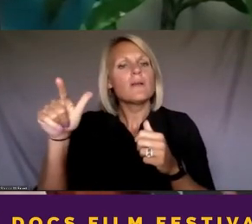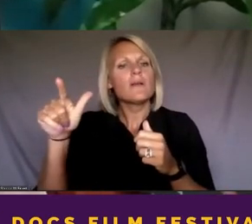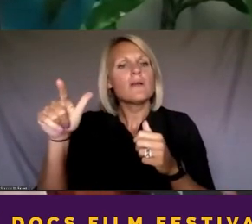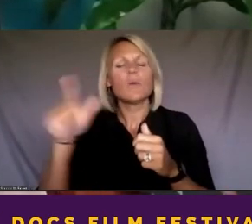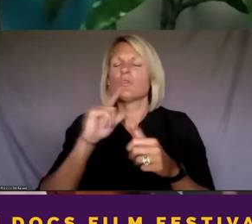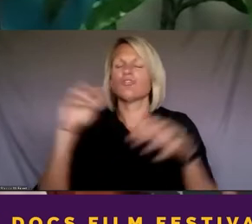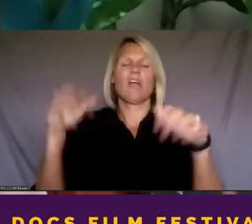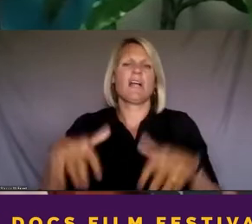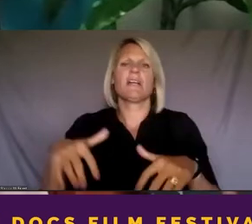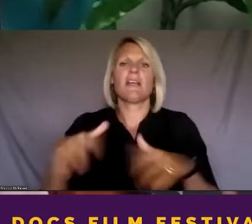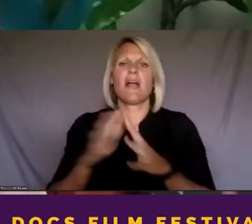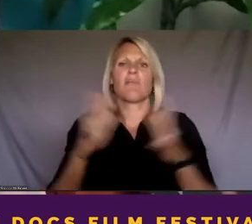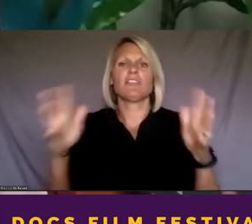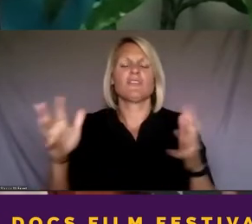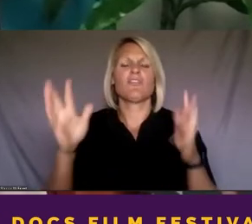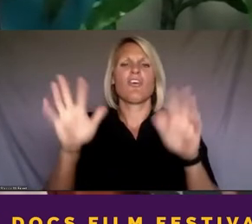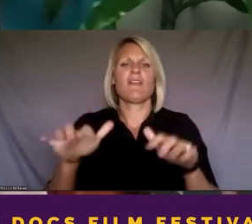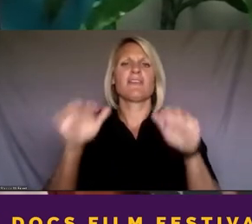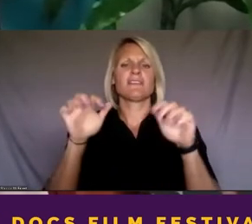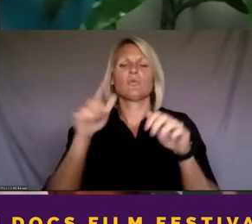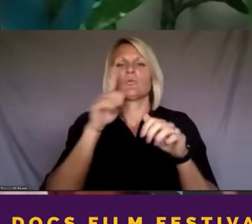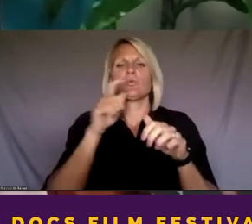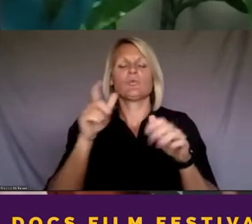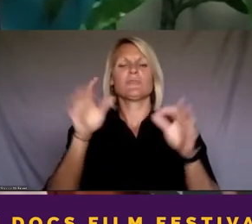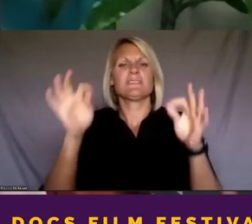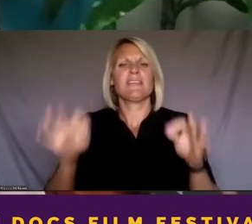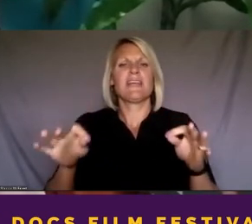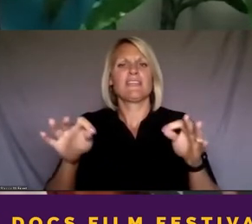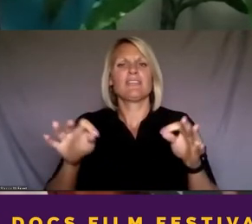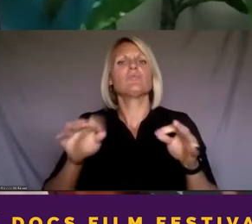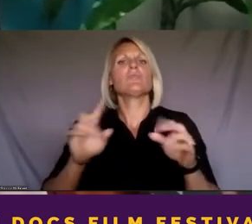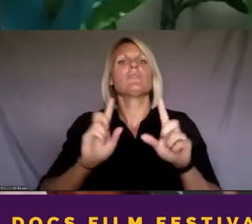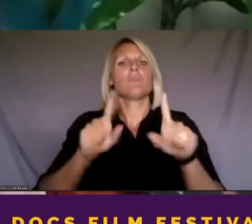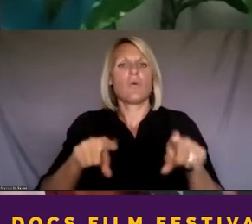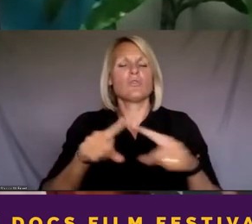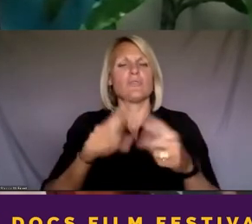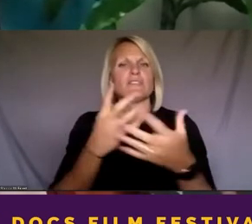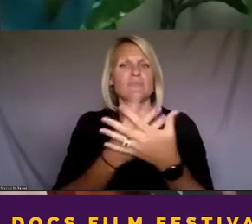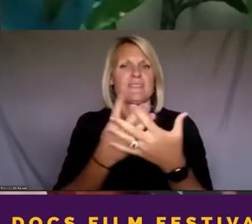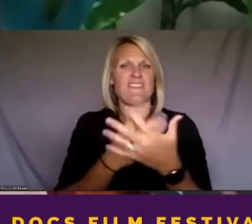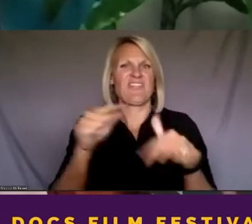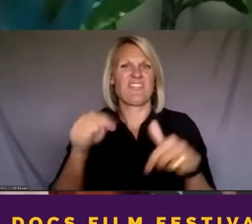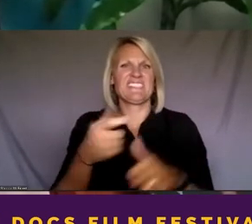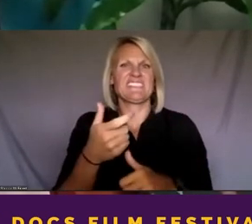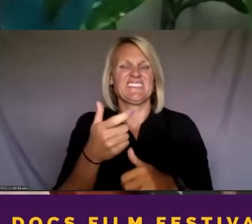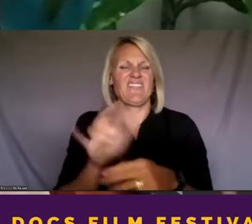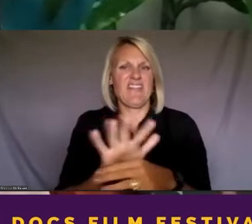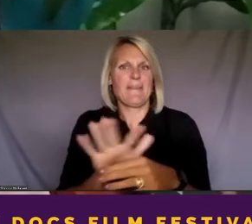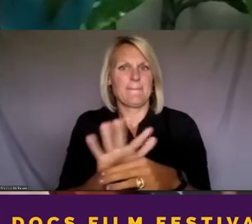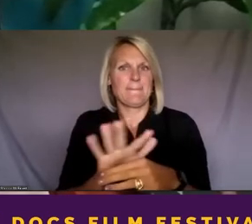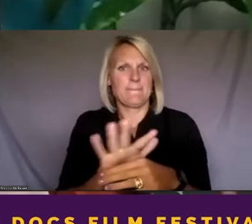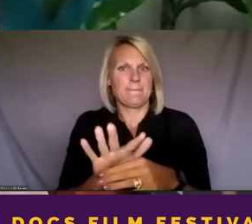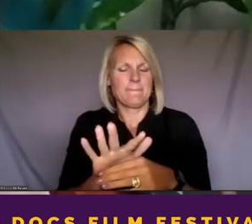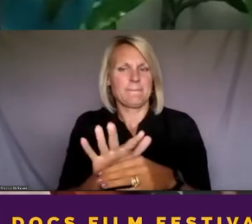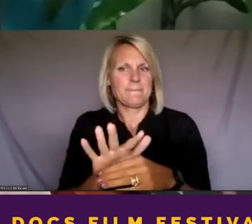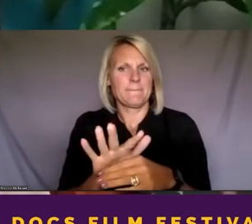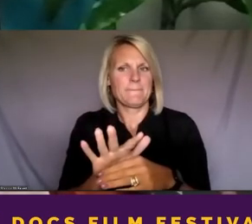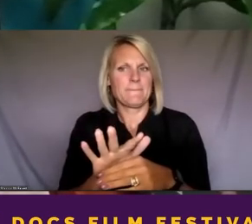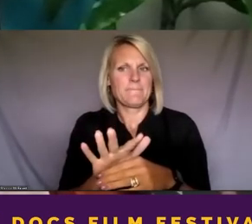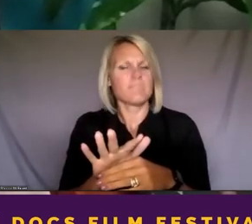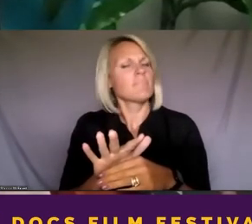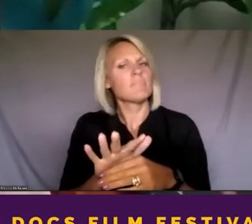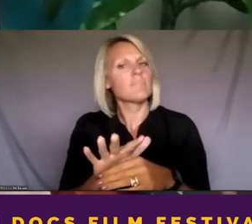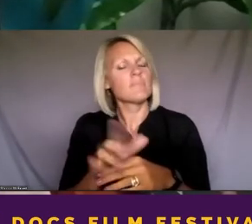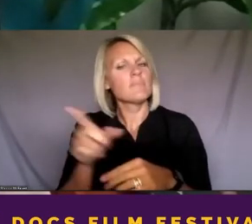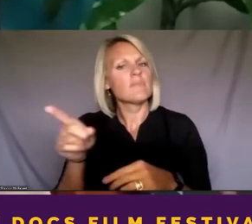majority of the audience who opted in to attend a screening of this film did not know